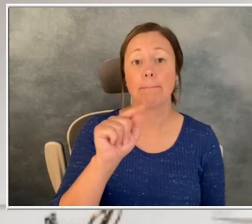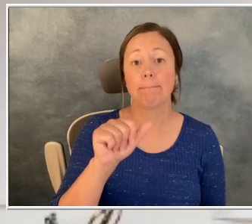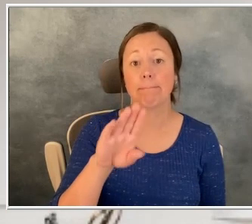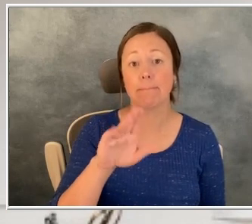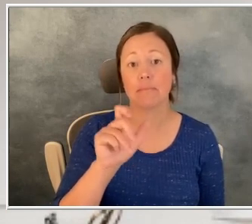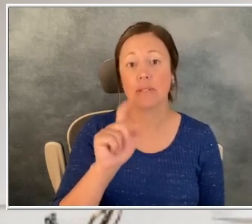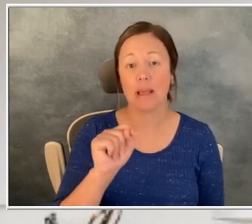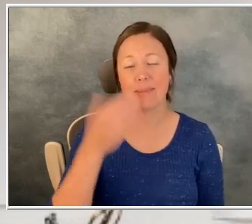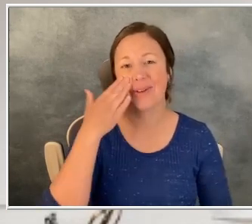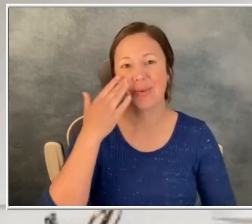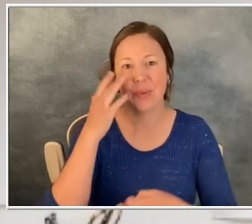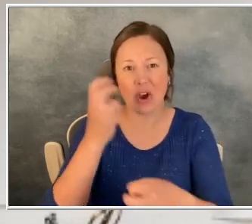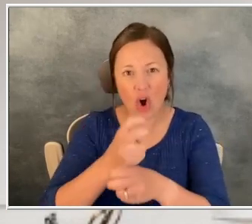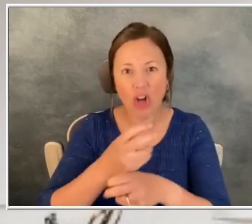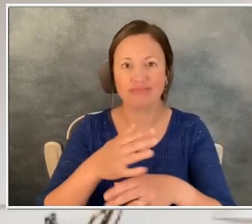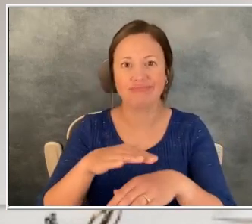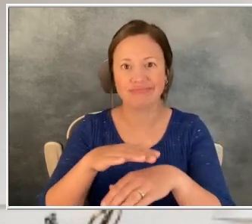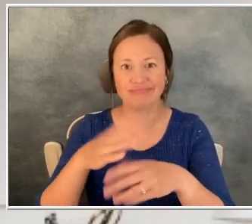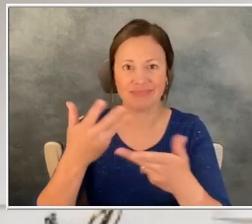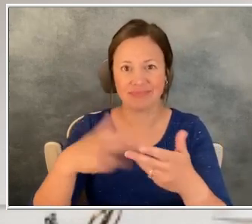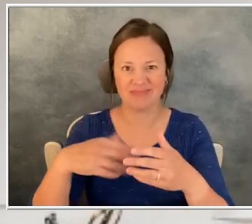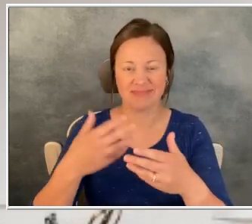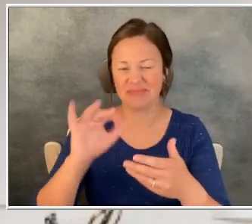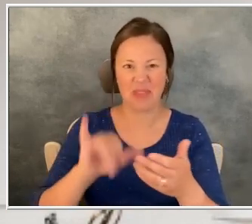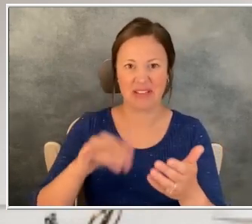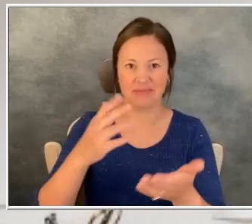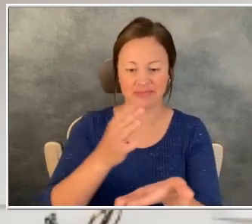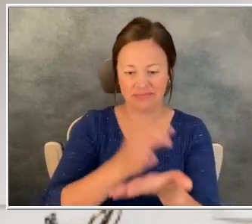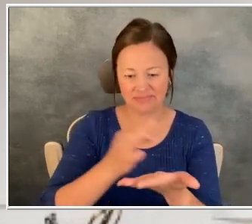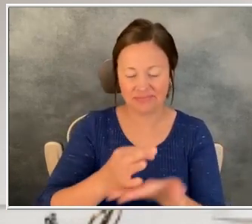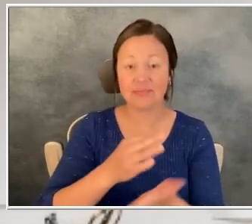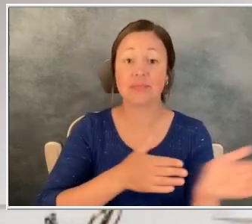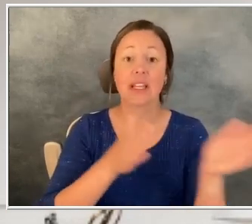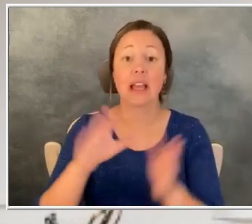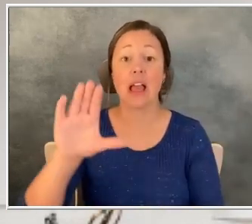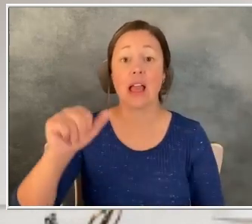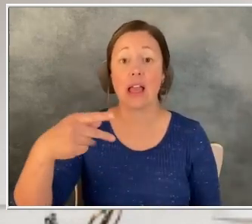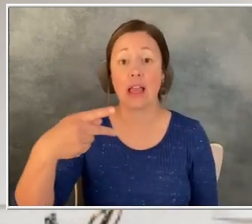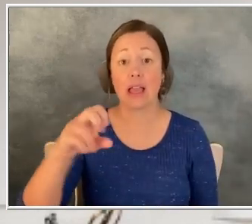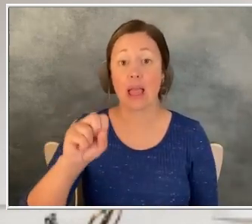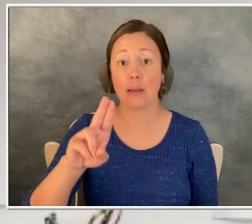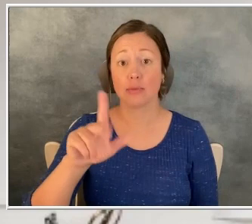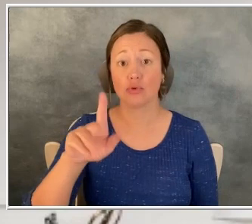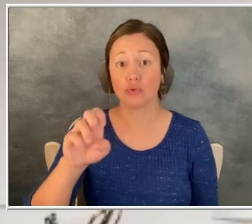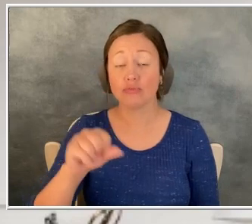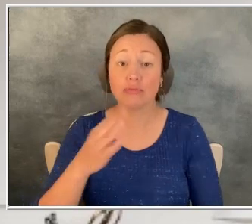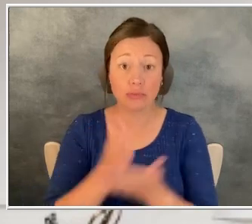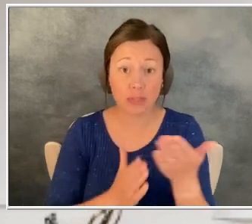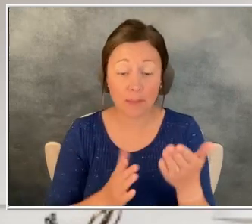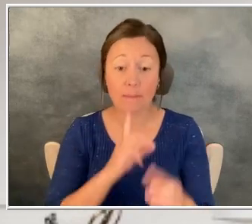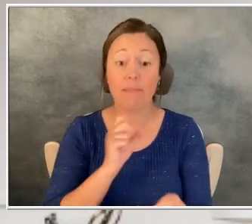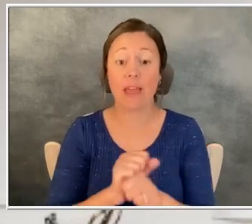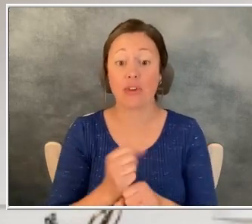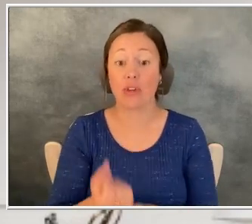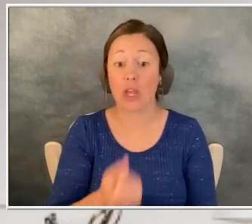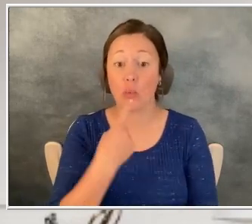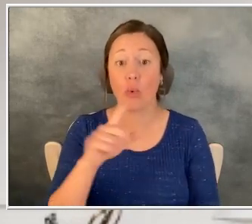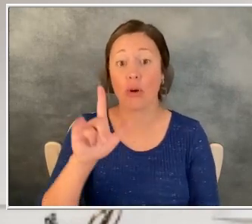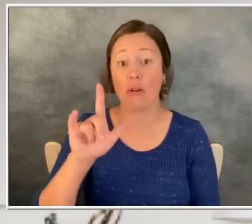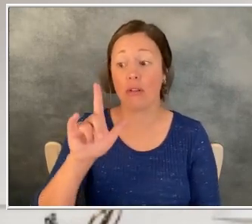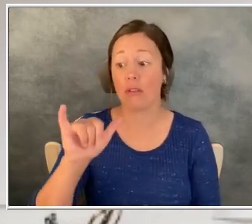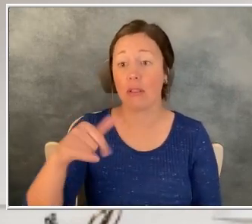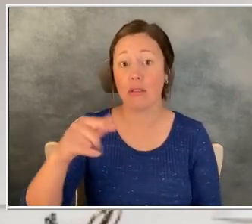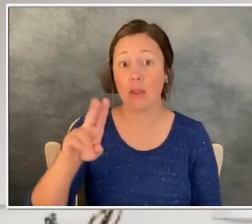those hard coded things that you'll feel, um, they'll come as capsules. Um, some of these things actually come as, uh, oral liquids as well,